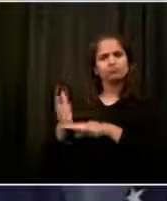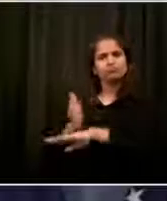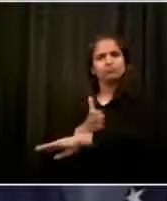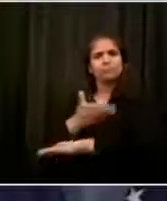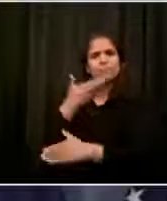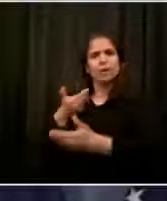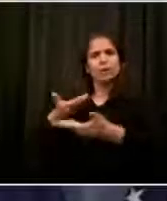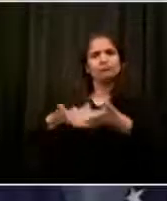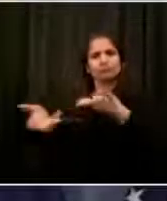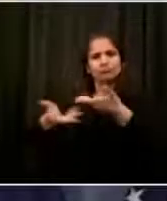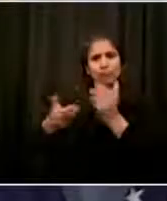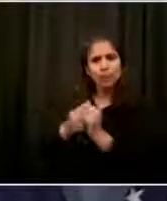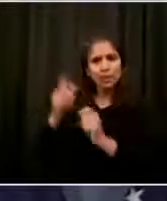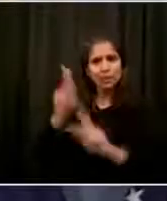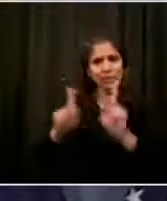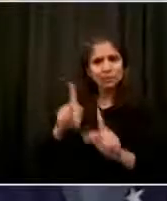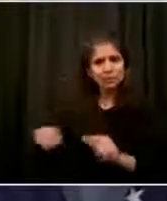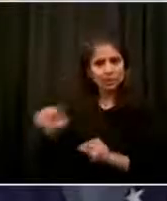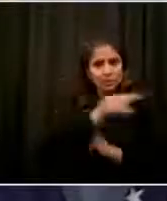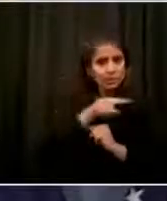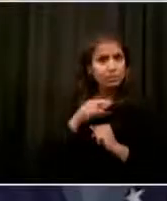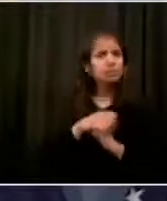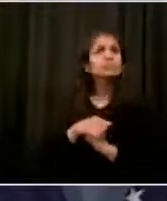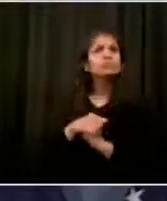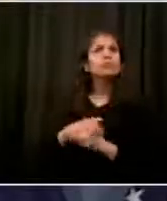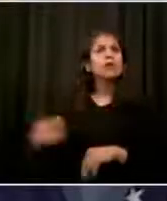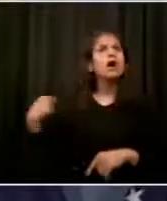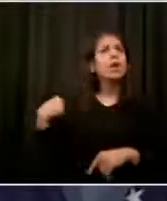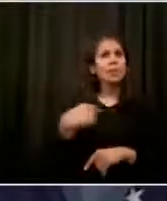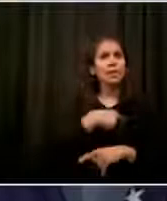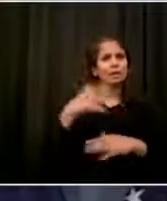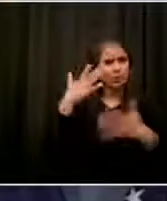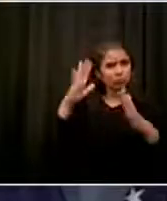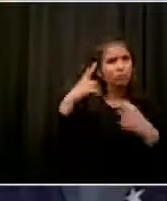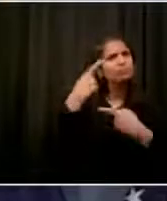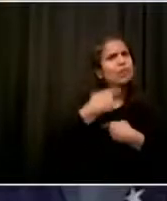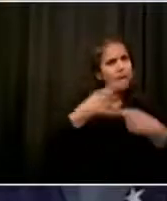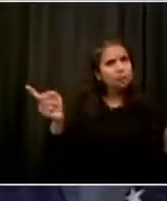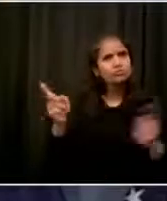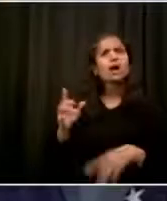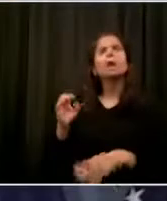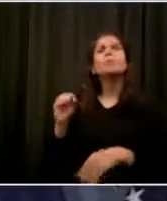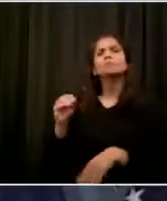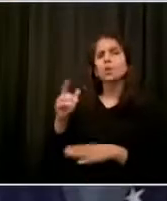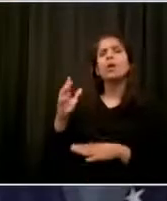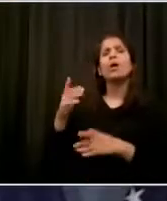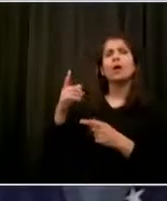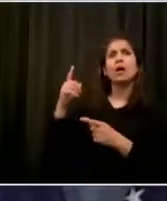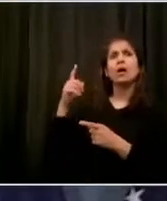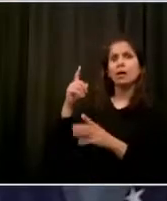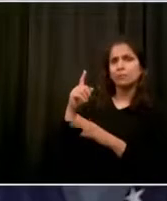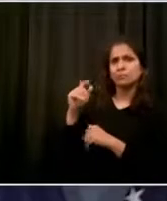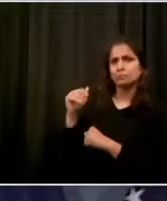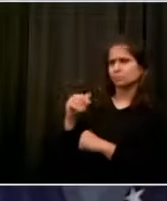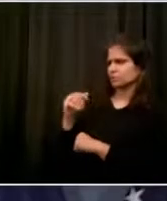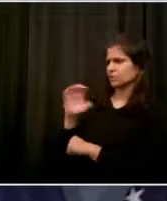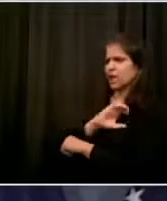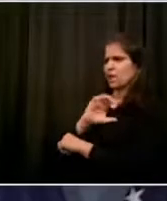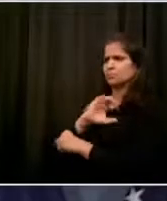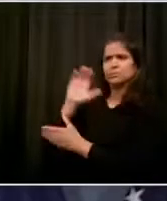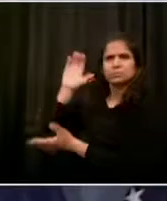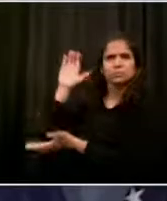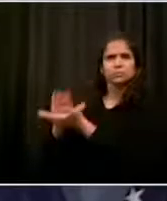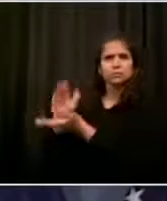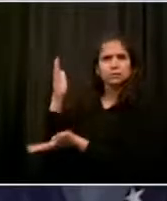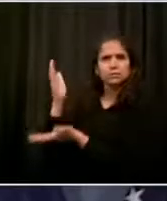is an affirmation of the young people and the communities that need help. And Commissioner Shea powerfully